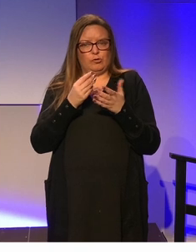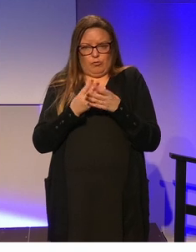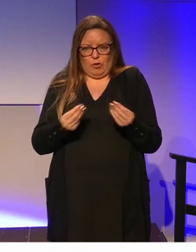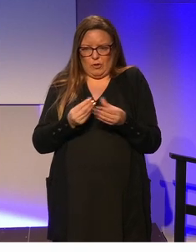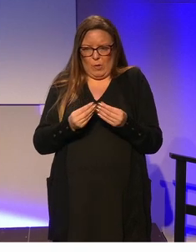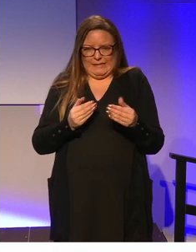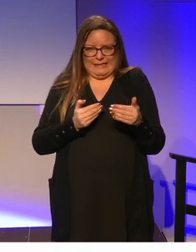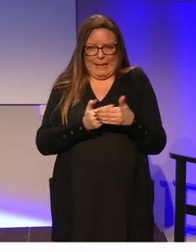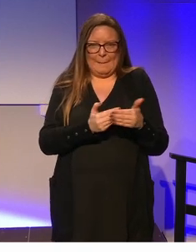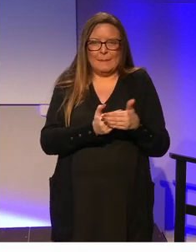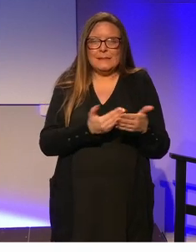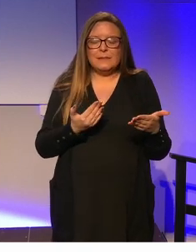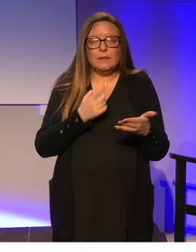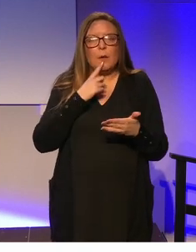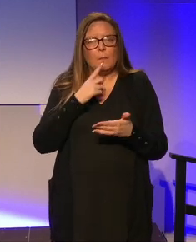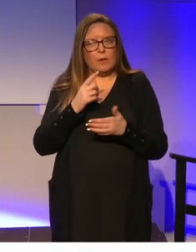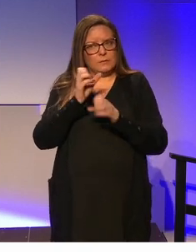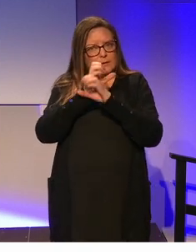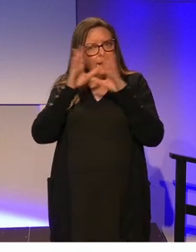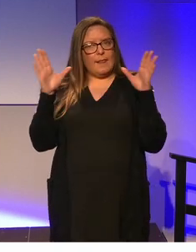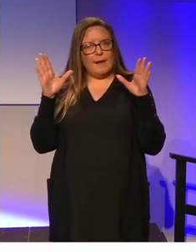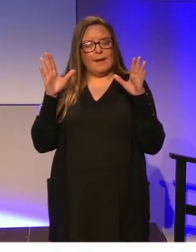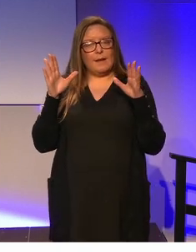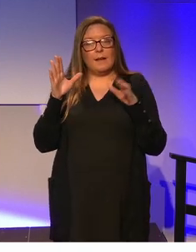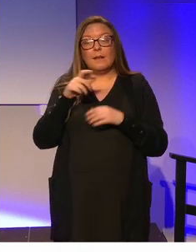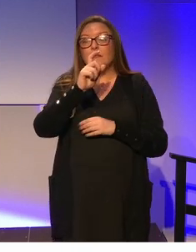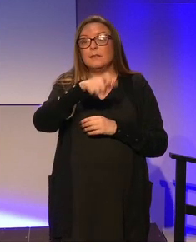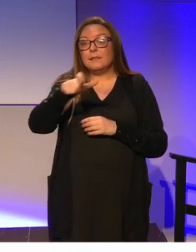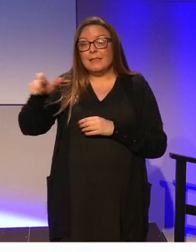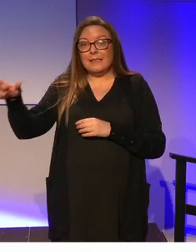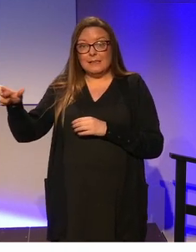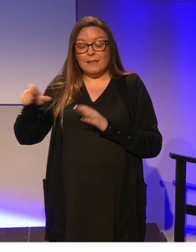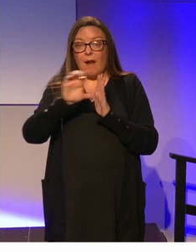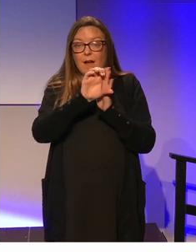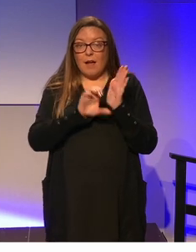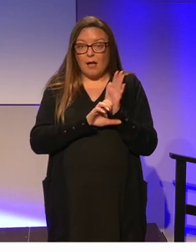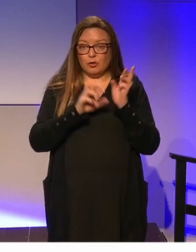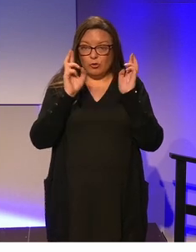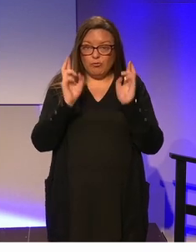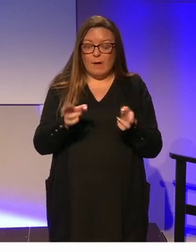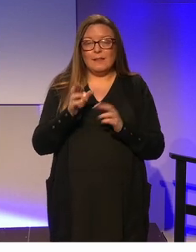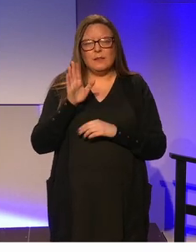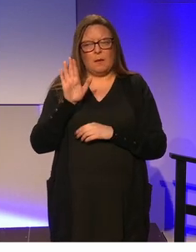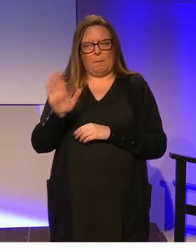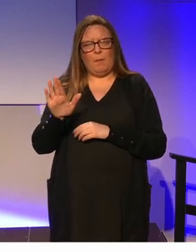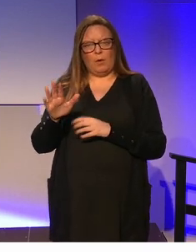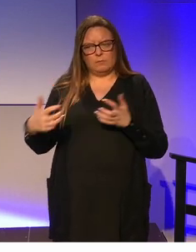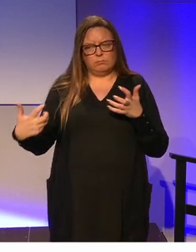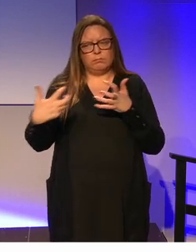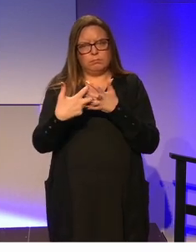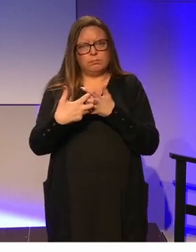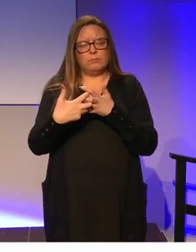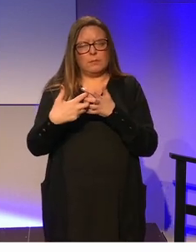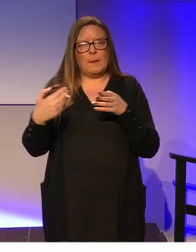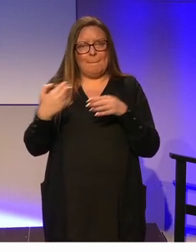however he was very clear that a citizen's constitutional right must be responded to in full by